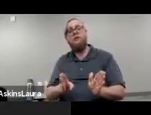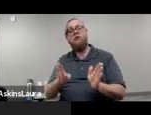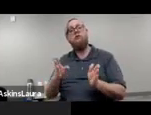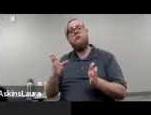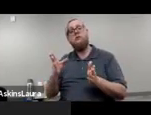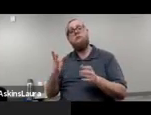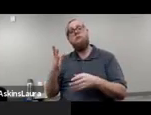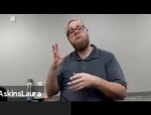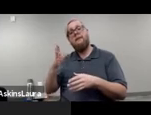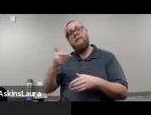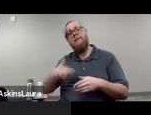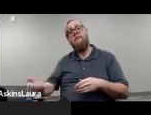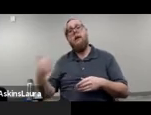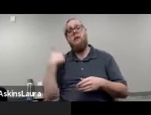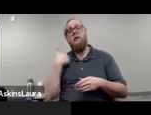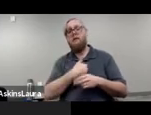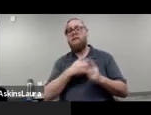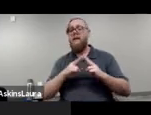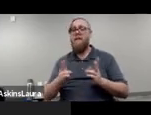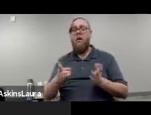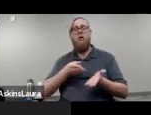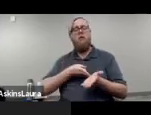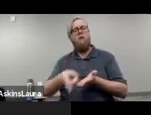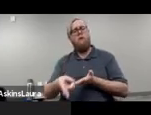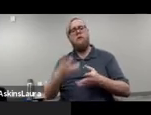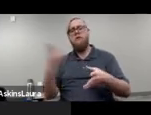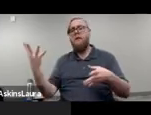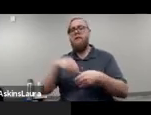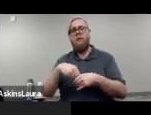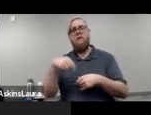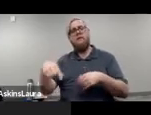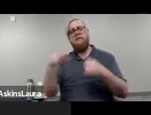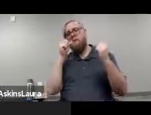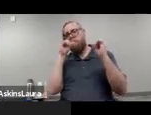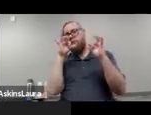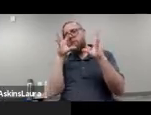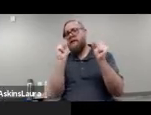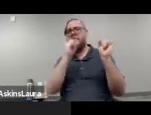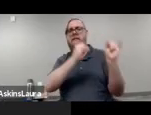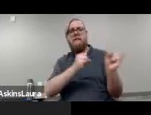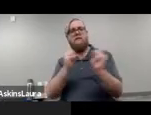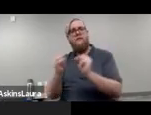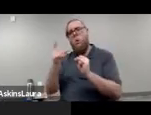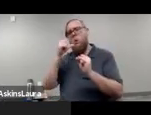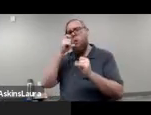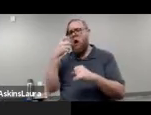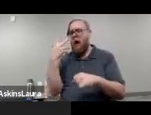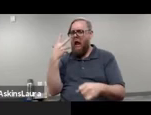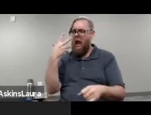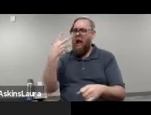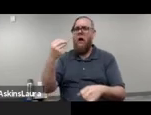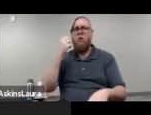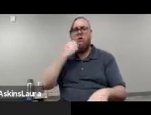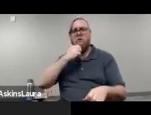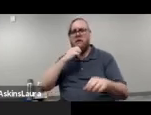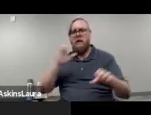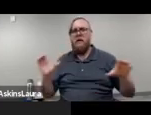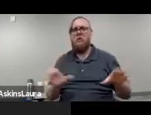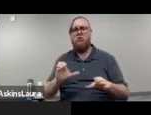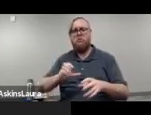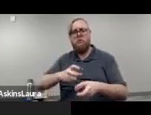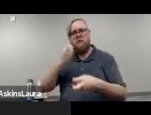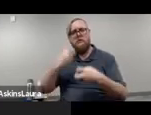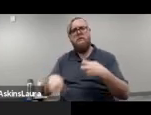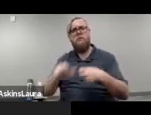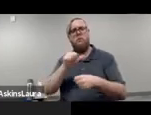very honored to be a panelist amongst, um, these amazing individuals who are out there doing the hard work, um,